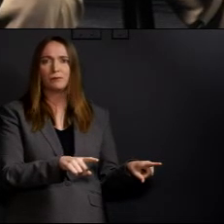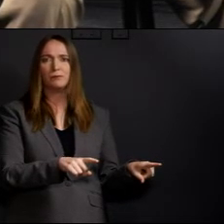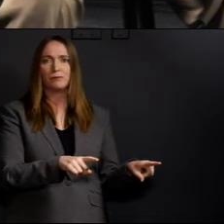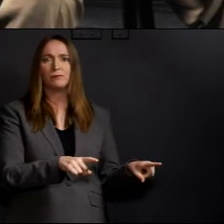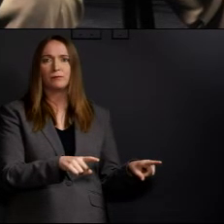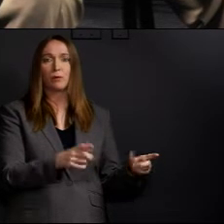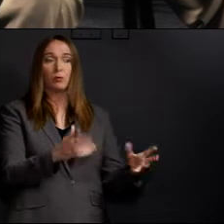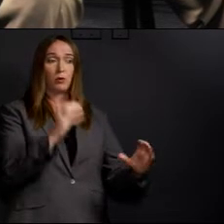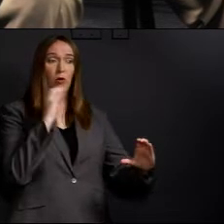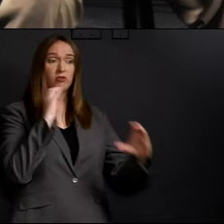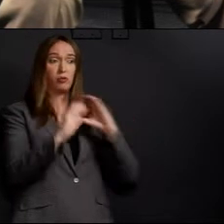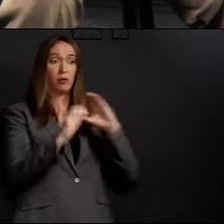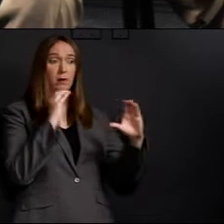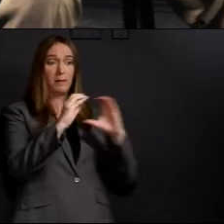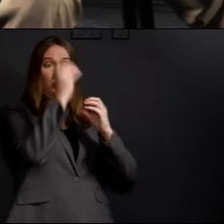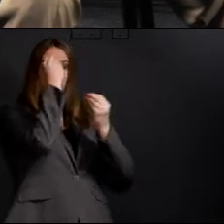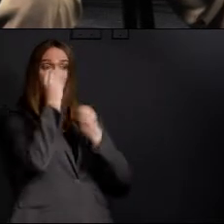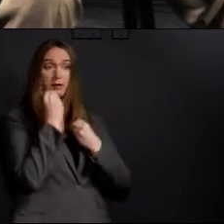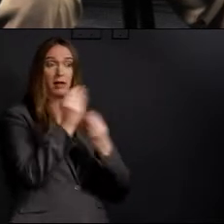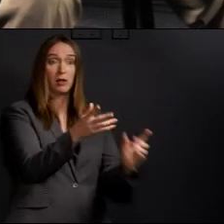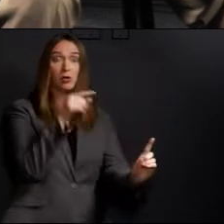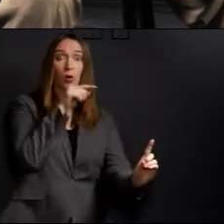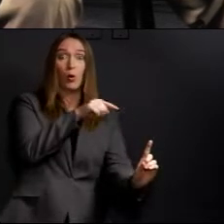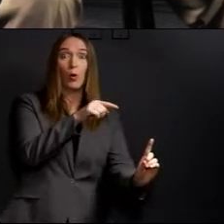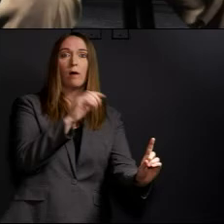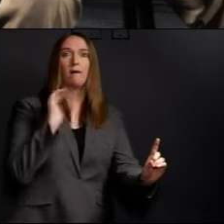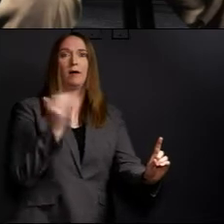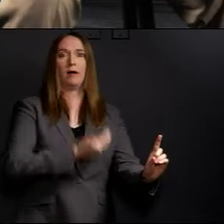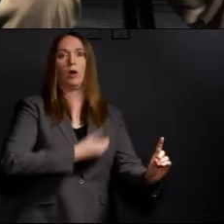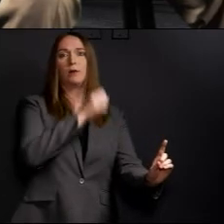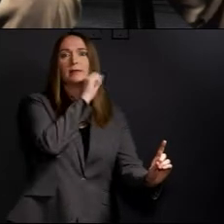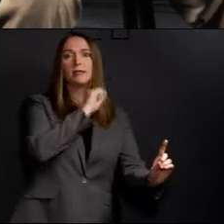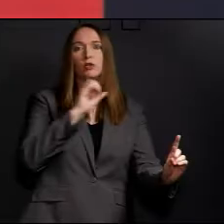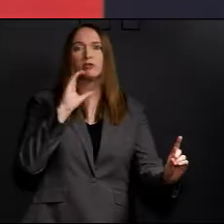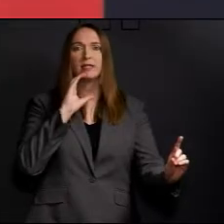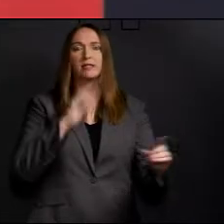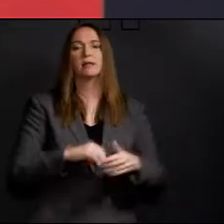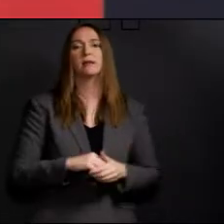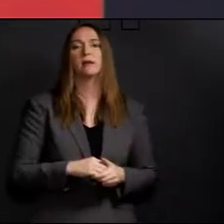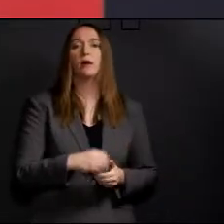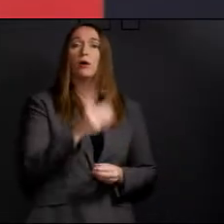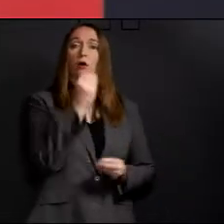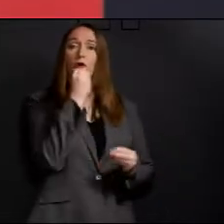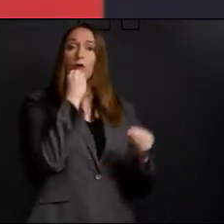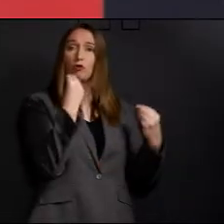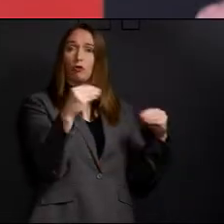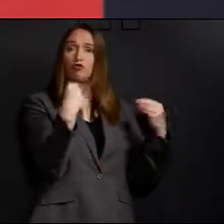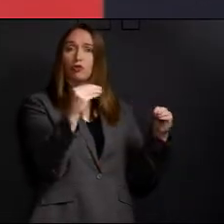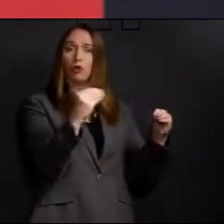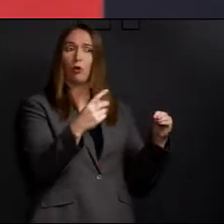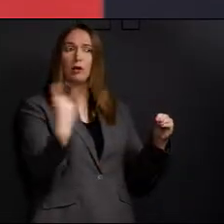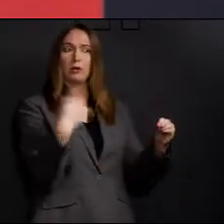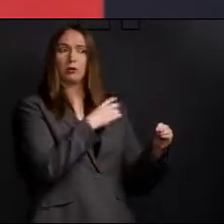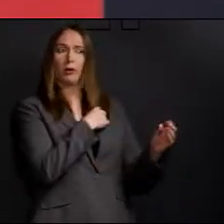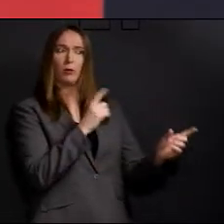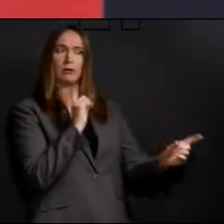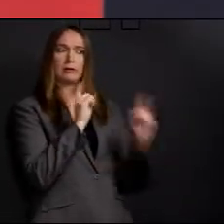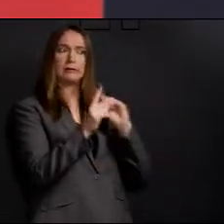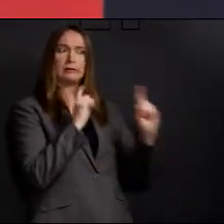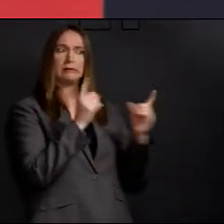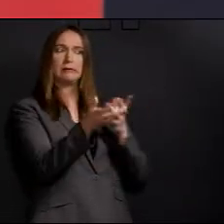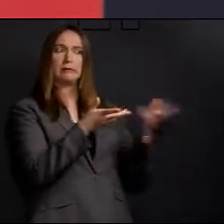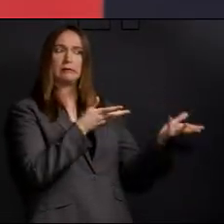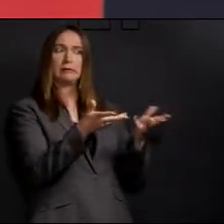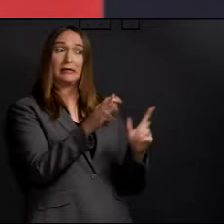but especially our seniors. And so we were able to get information on grocery stores so that we know when those special hours for